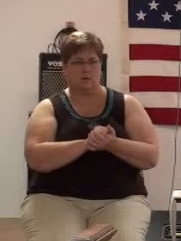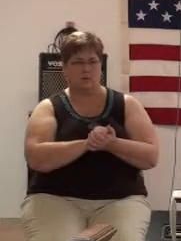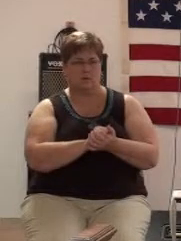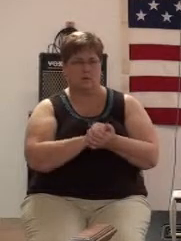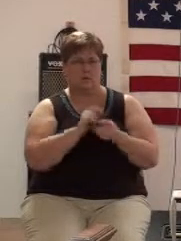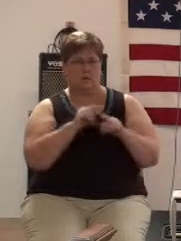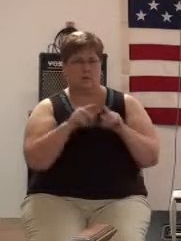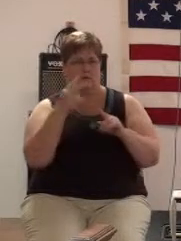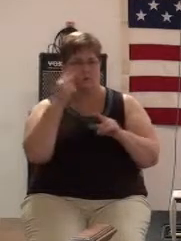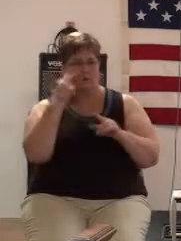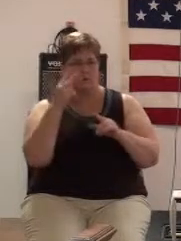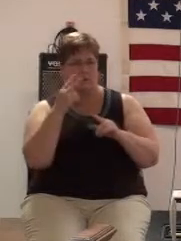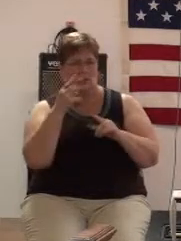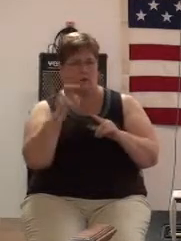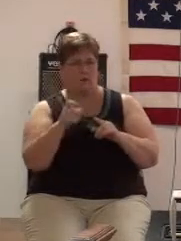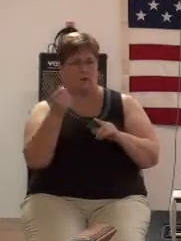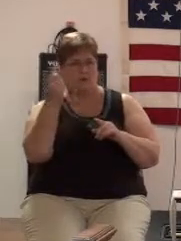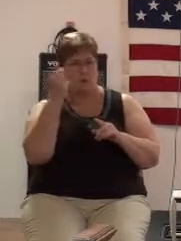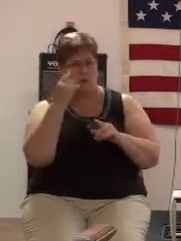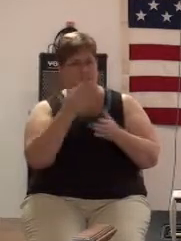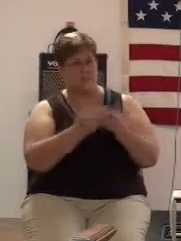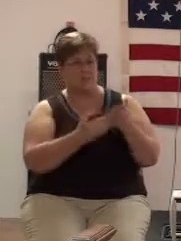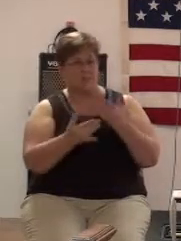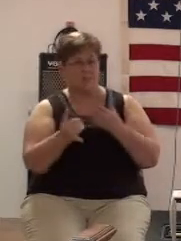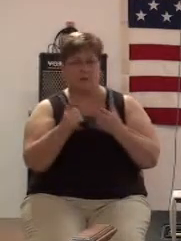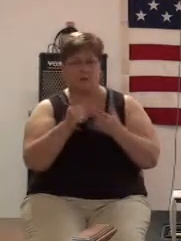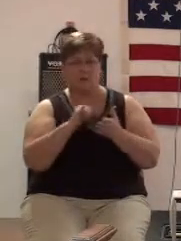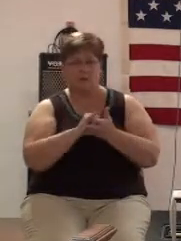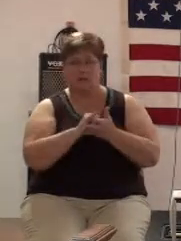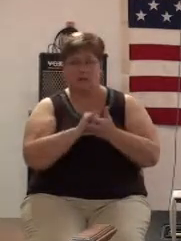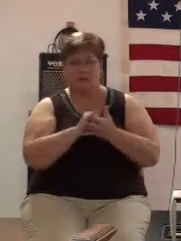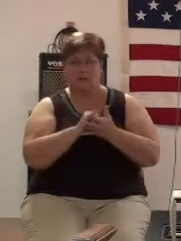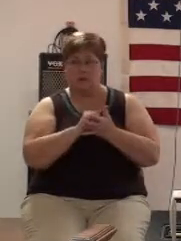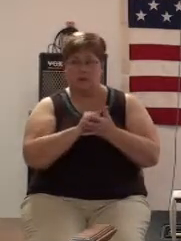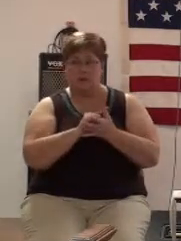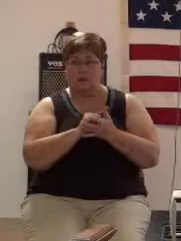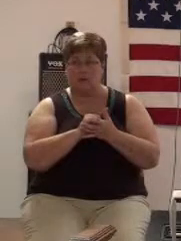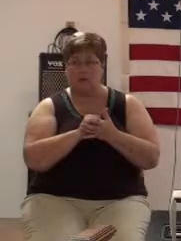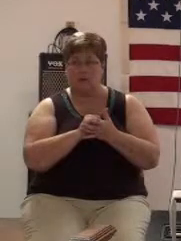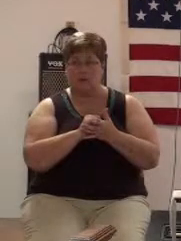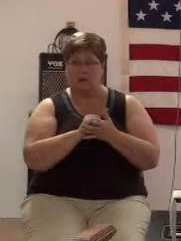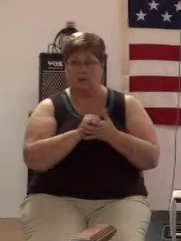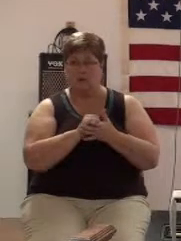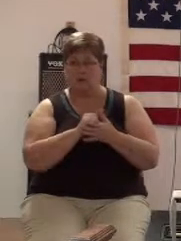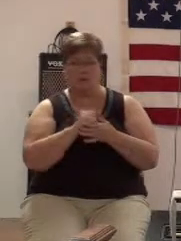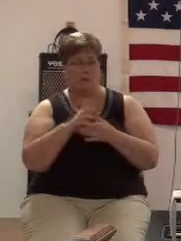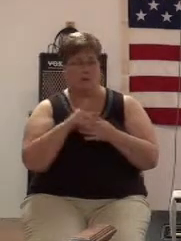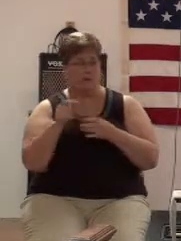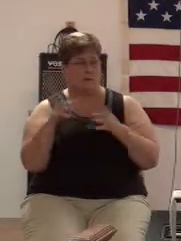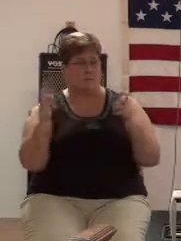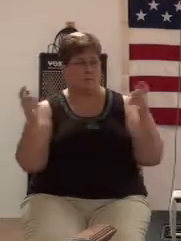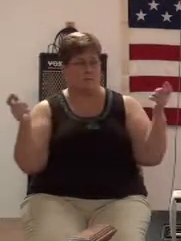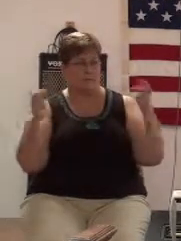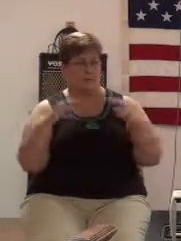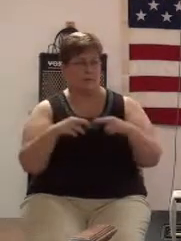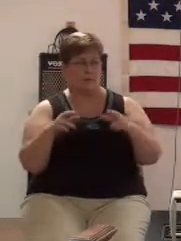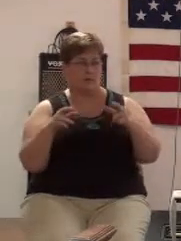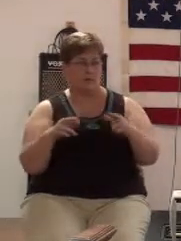But you see, you've got to understand something now. That even though this great river